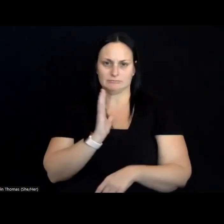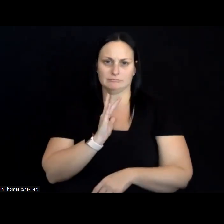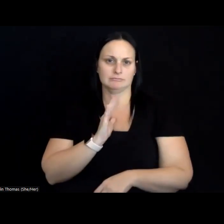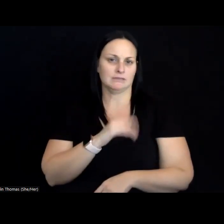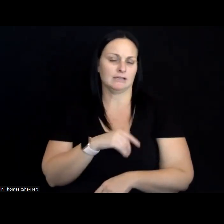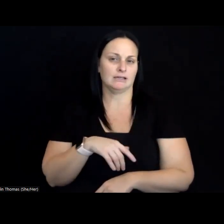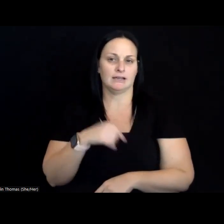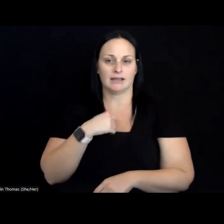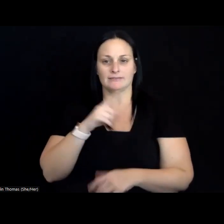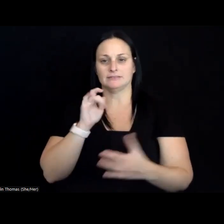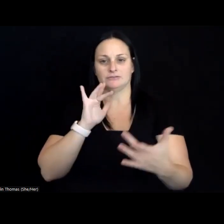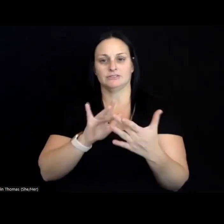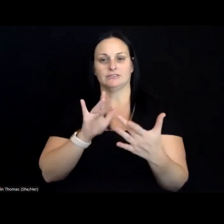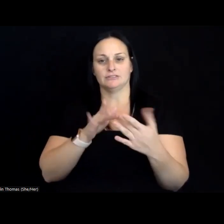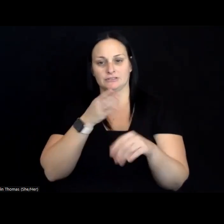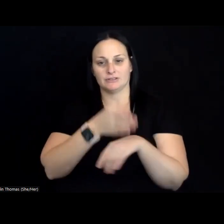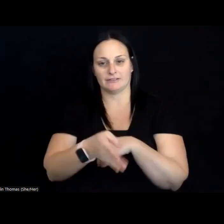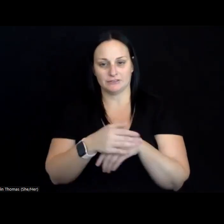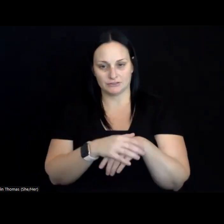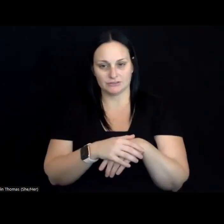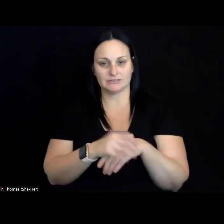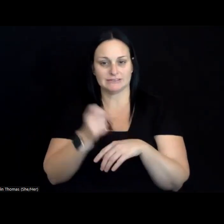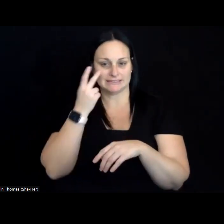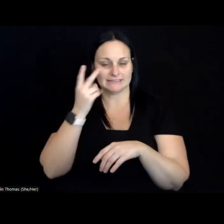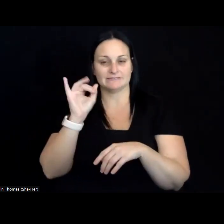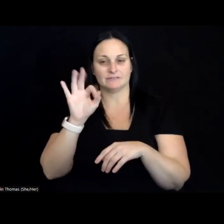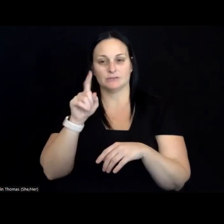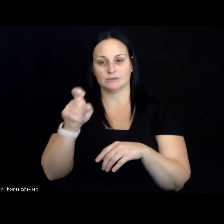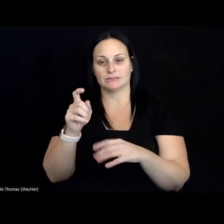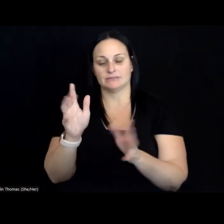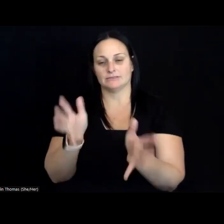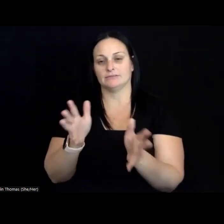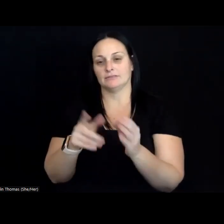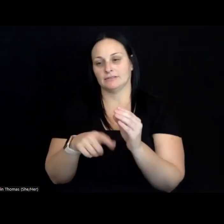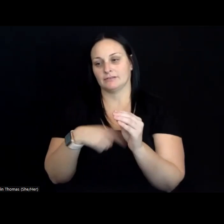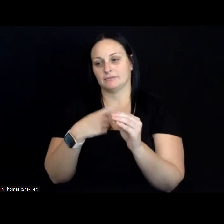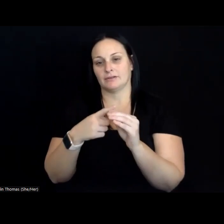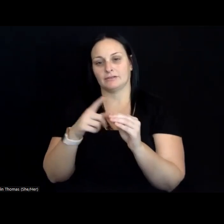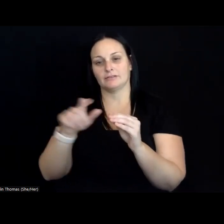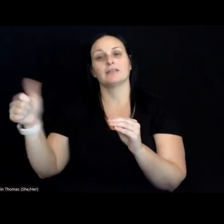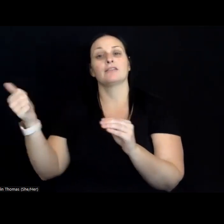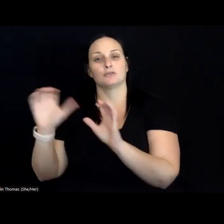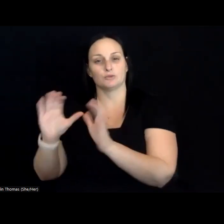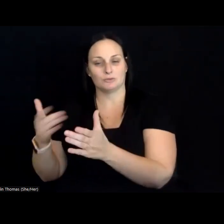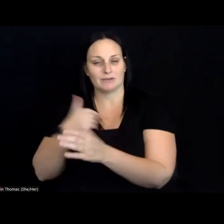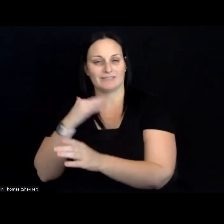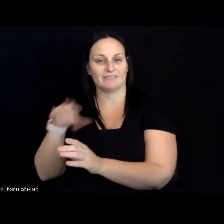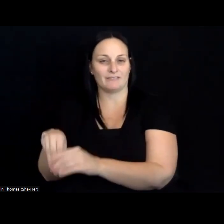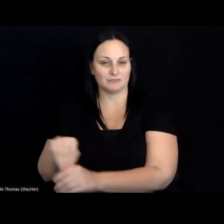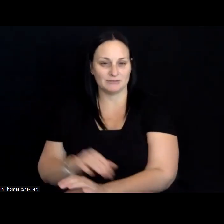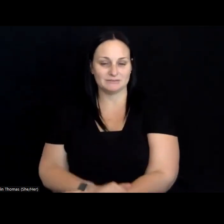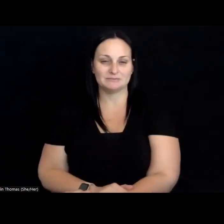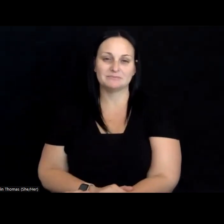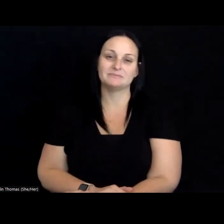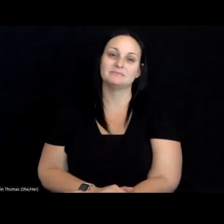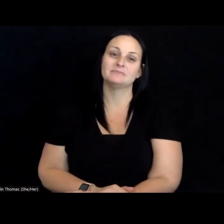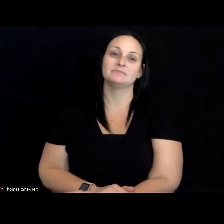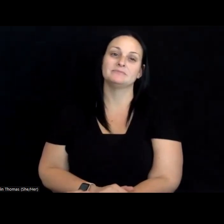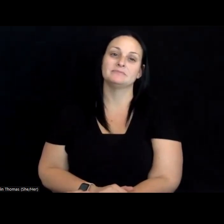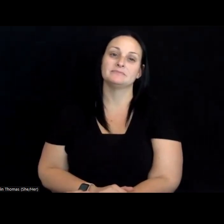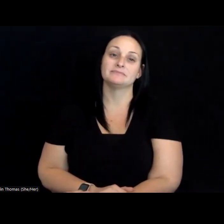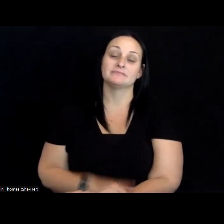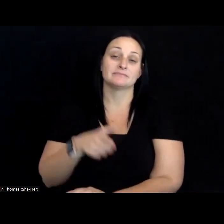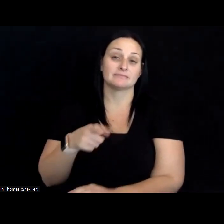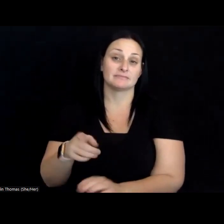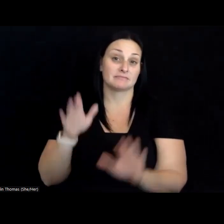to reach out to you afterwards to see if you can speak to another group that I'm involved in. This was an